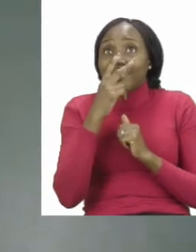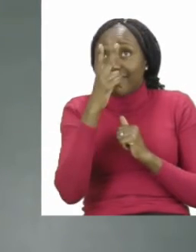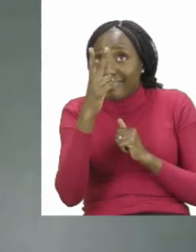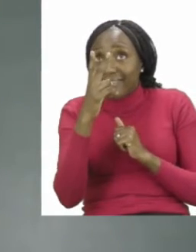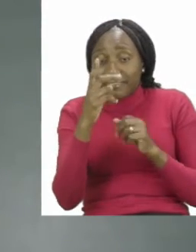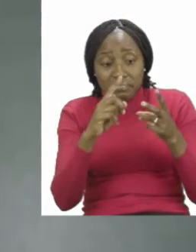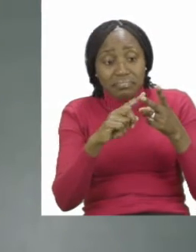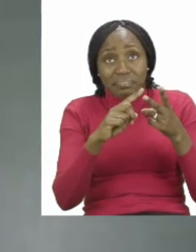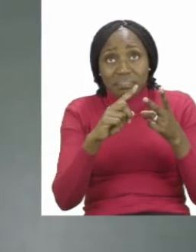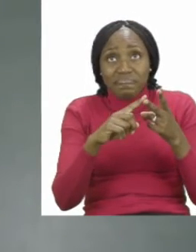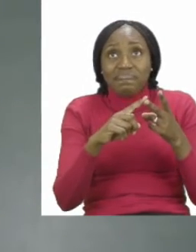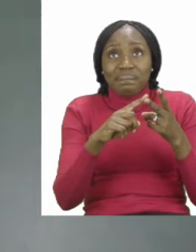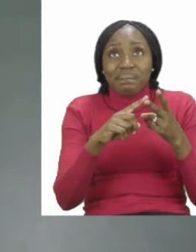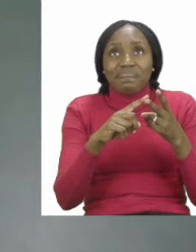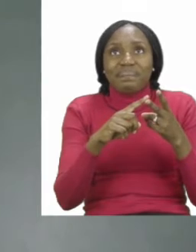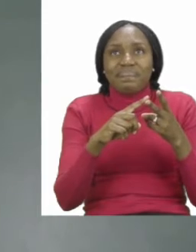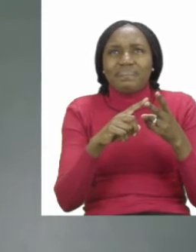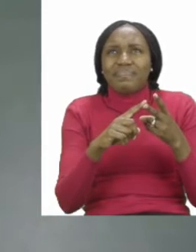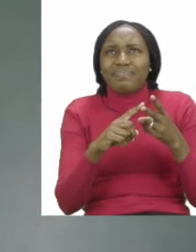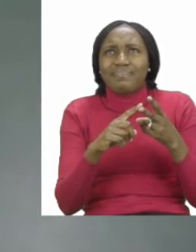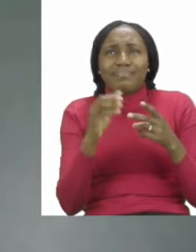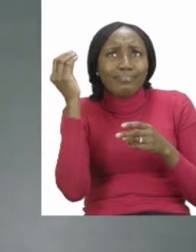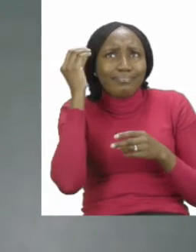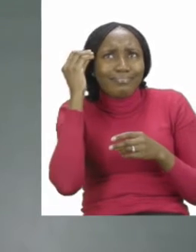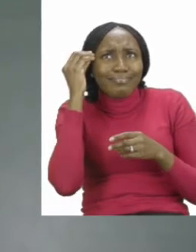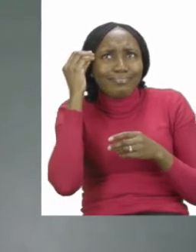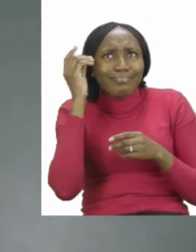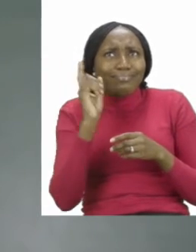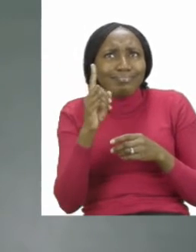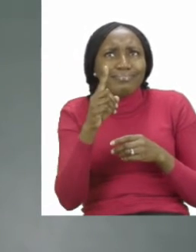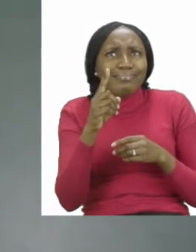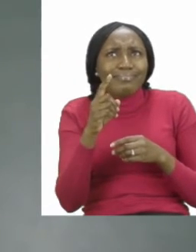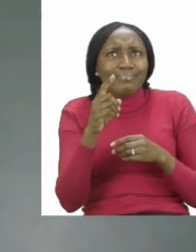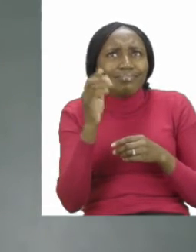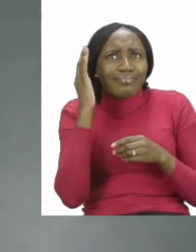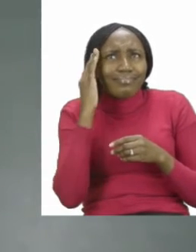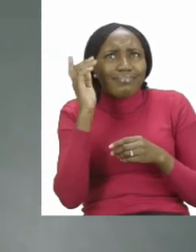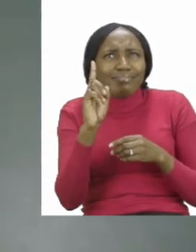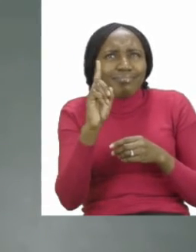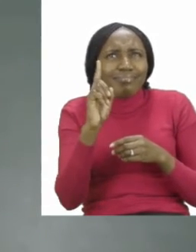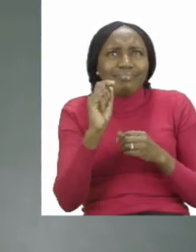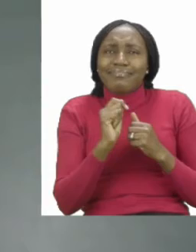second picture. Can you tell me what animal this is?